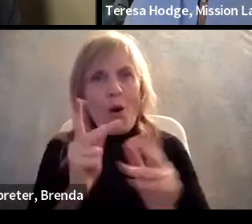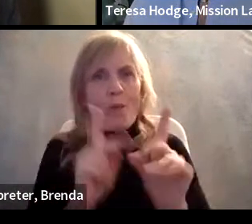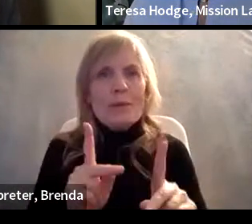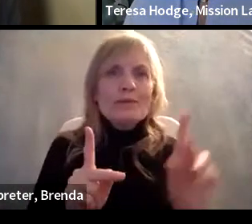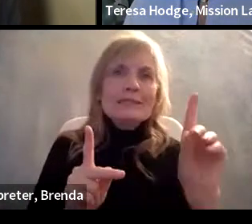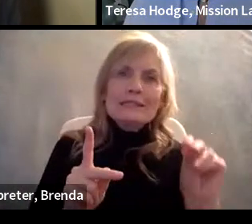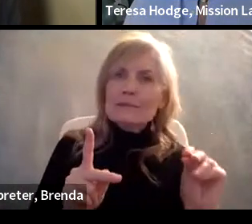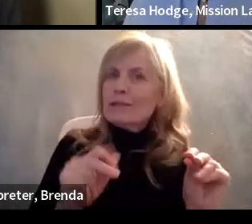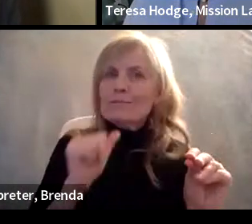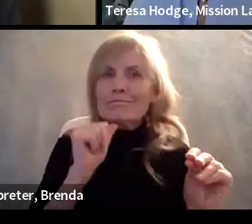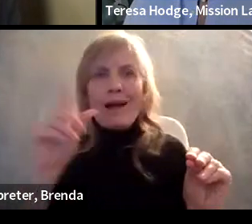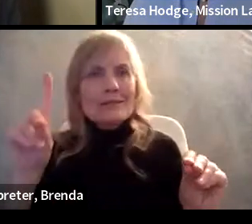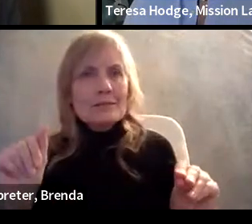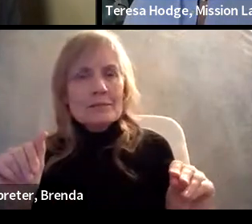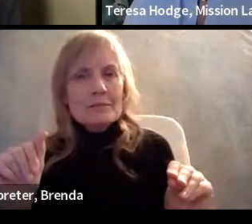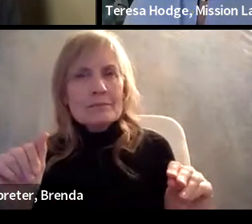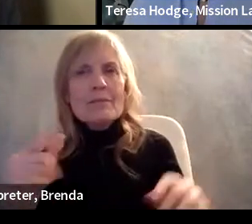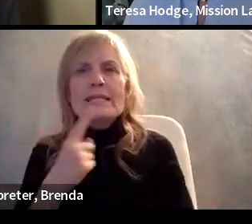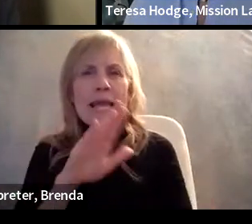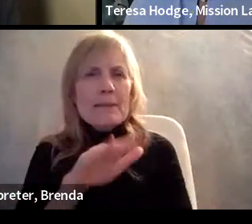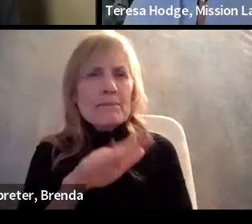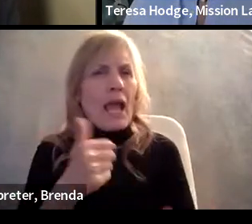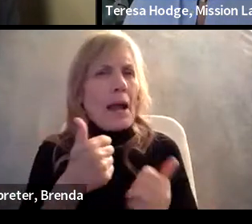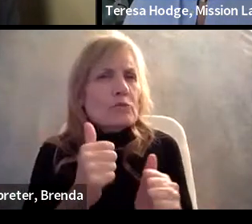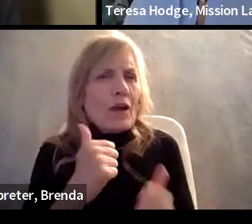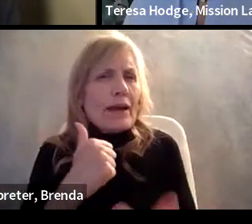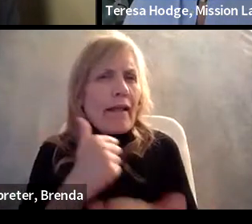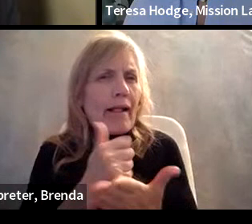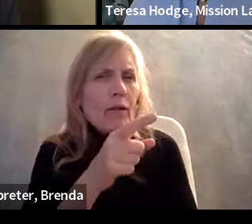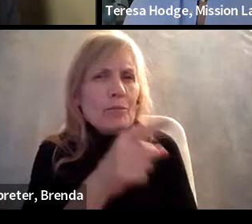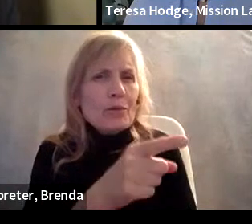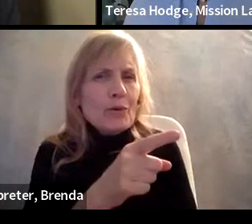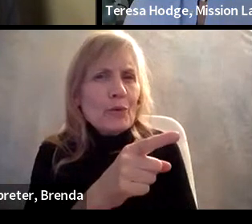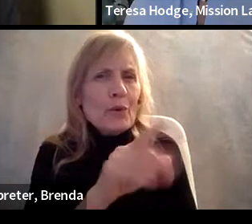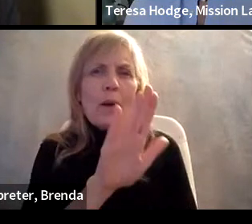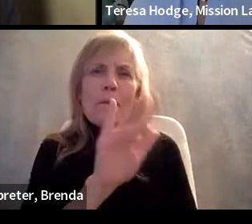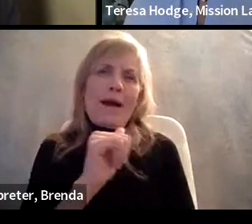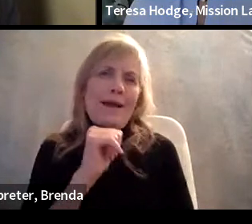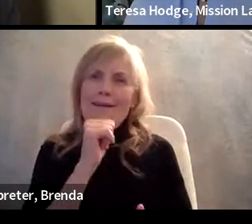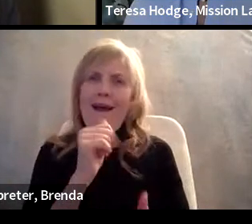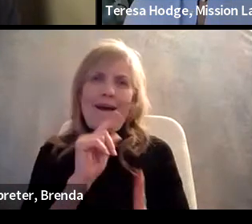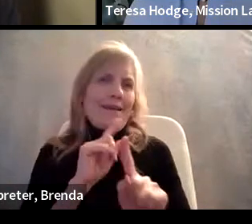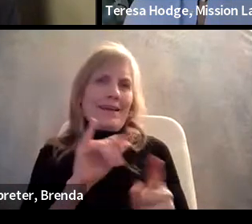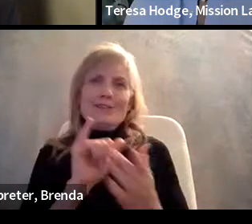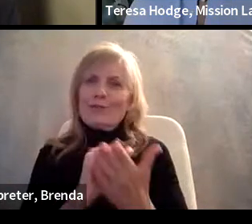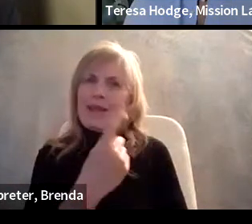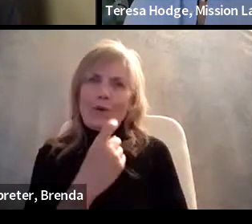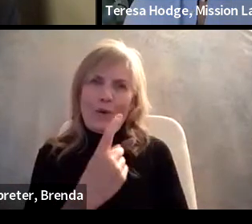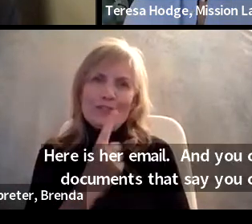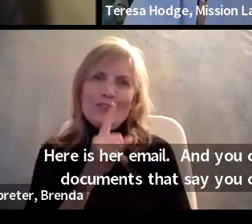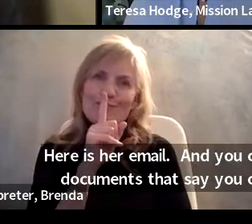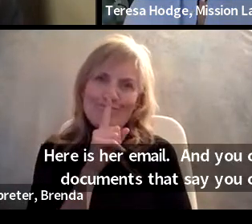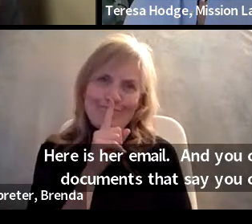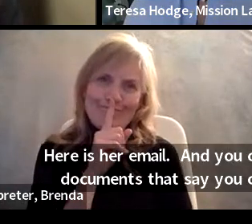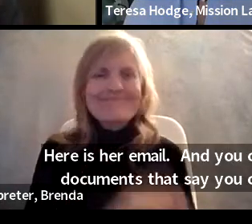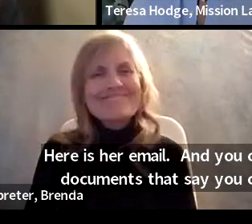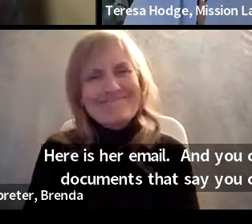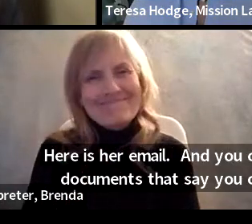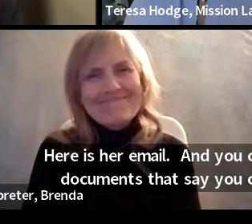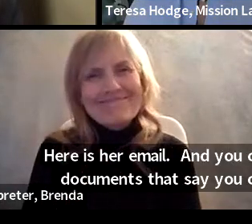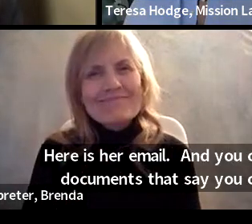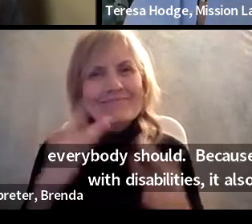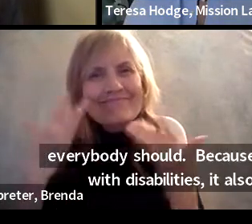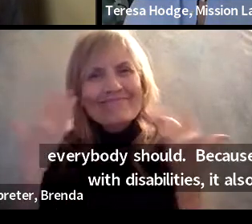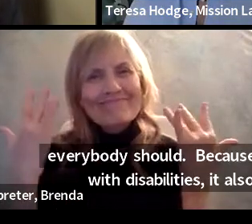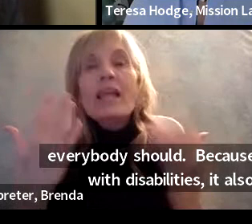you from liability by not answering this question. Off you go. So, but that, I think the